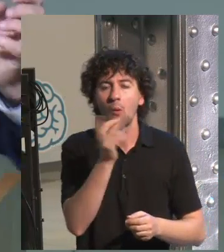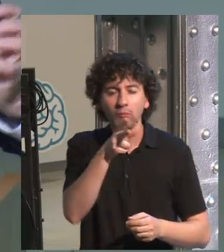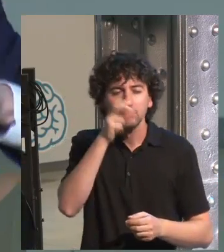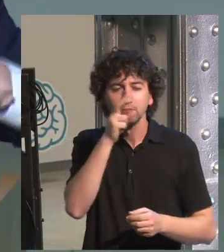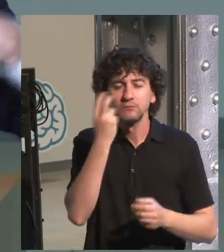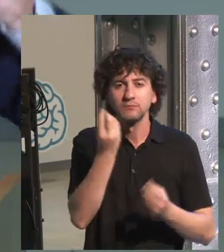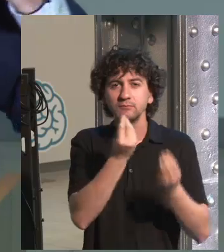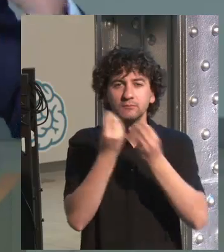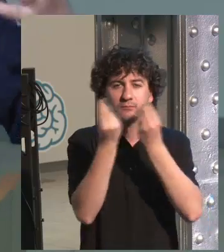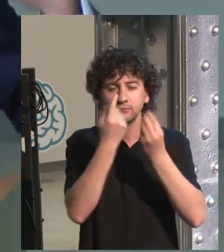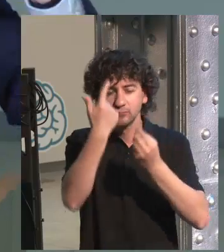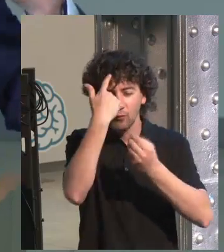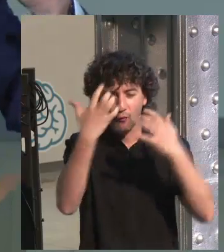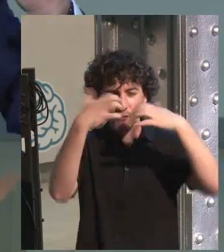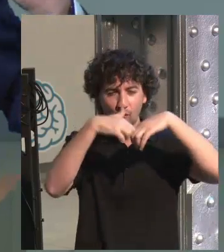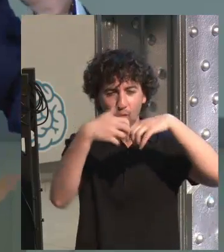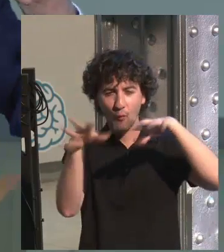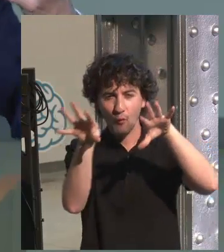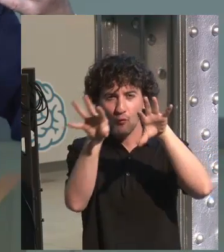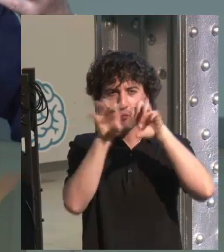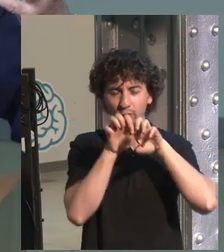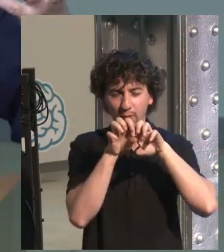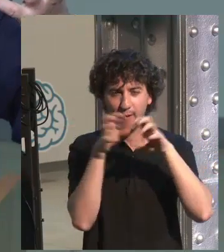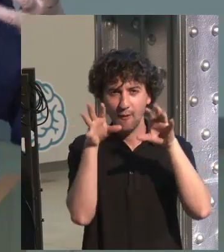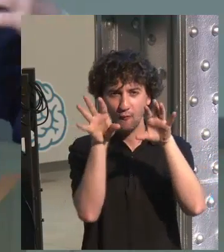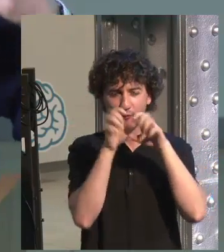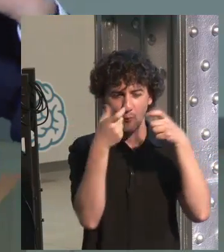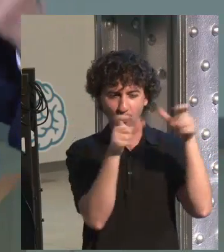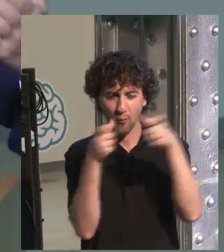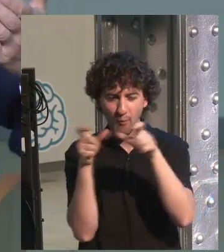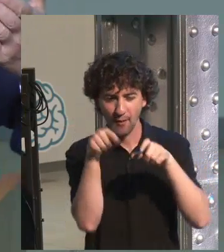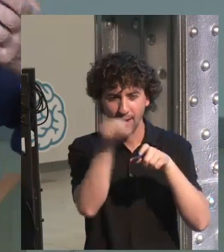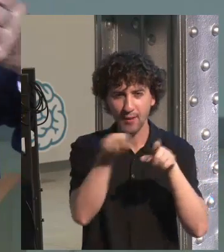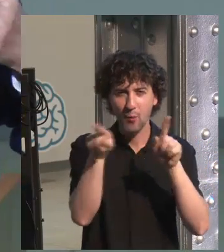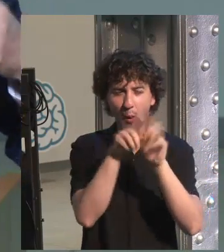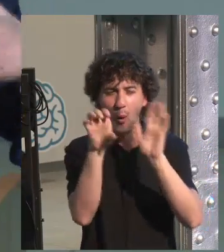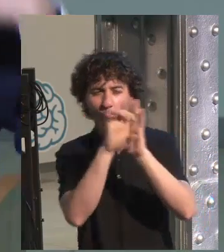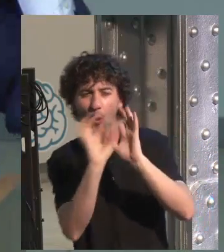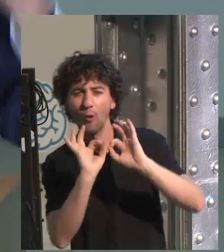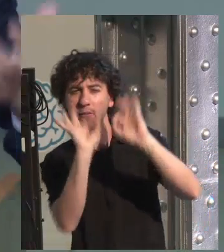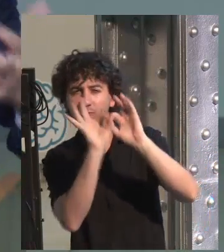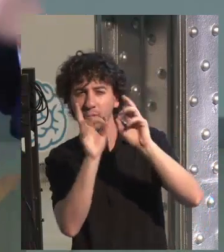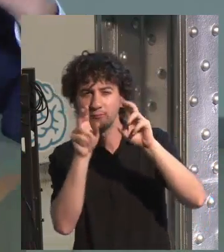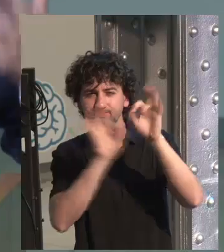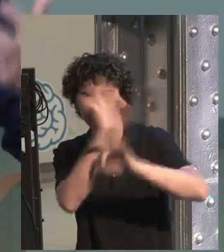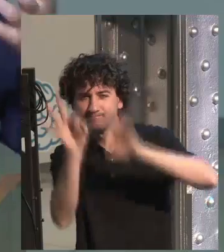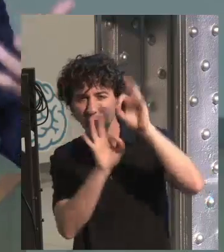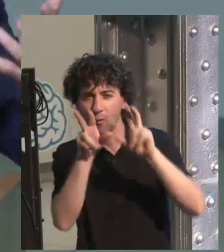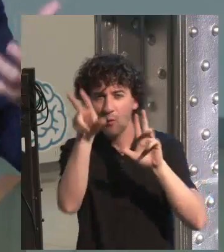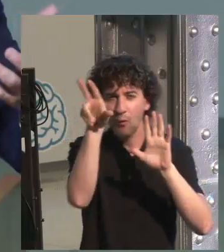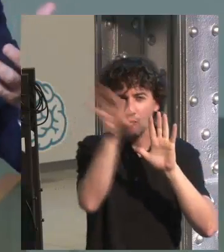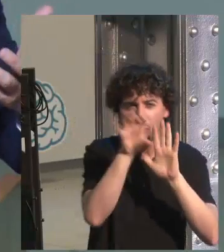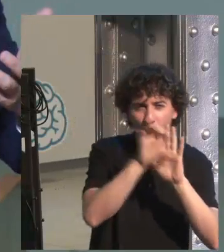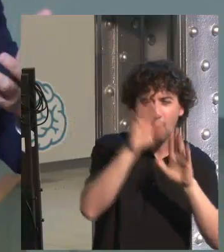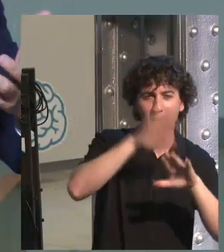smell, will go to these different areas of your brain cortex that will